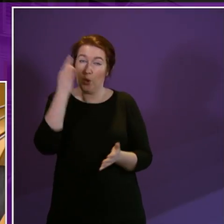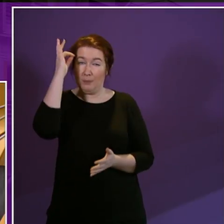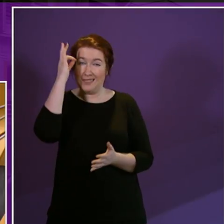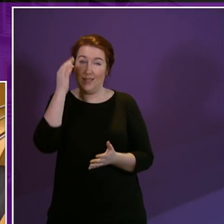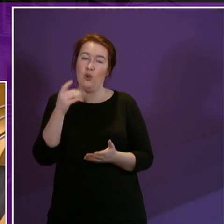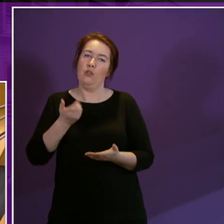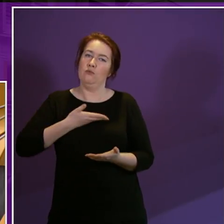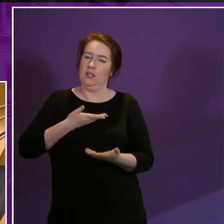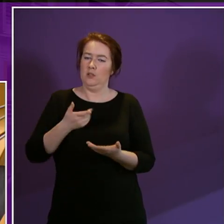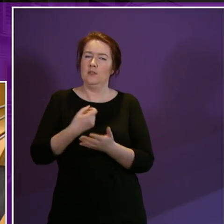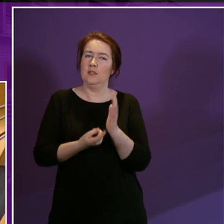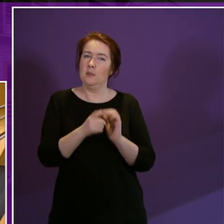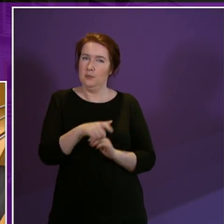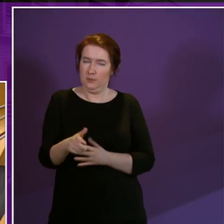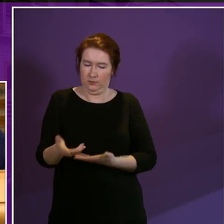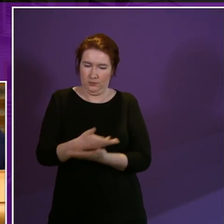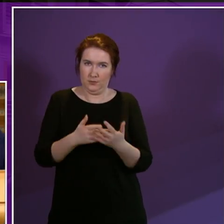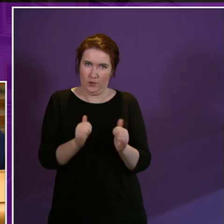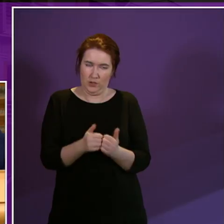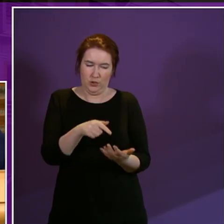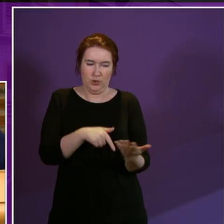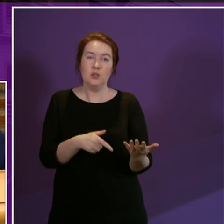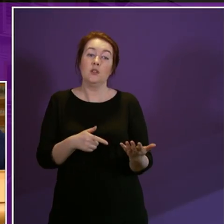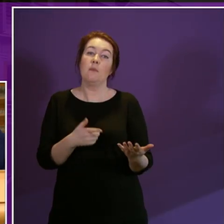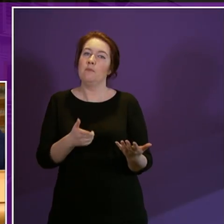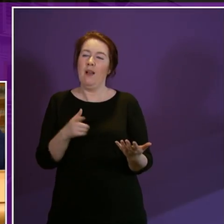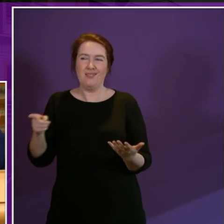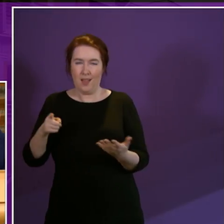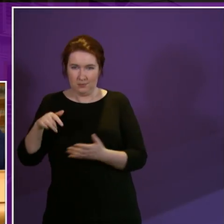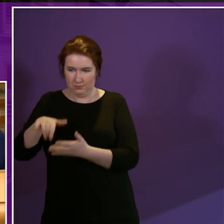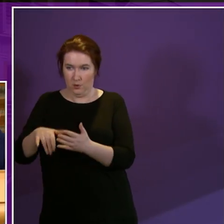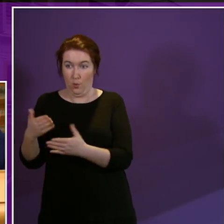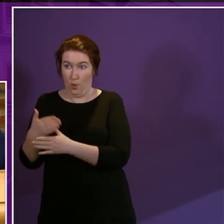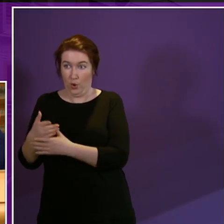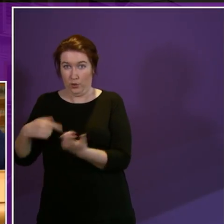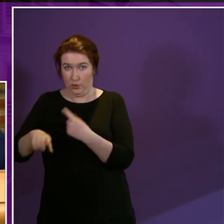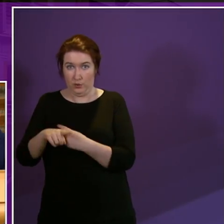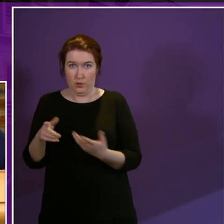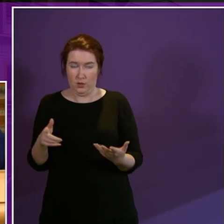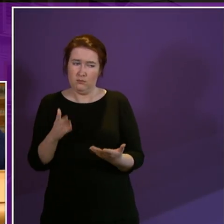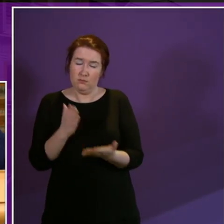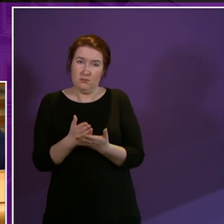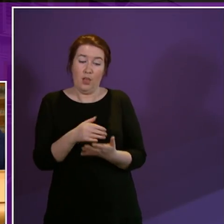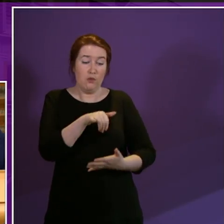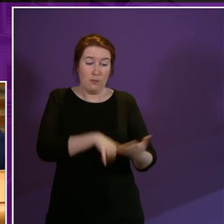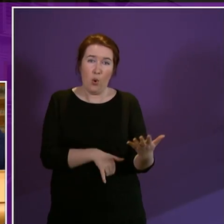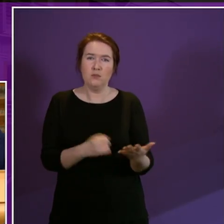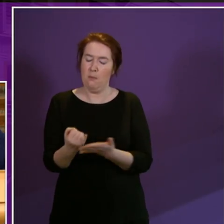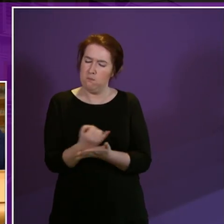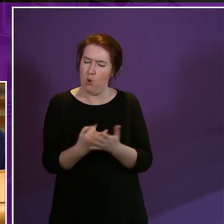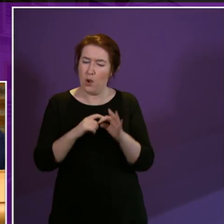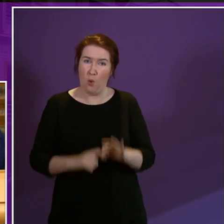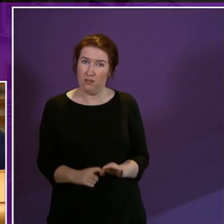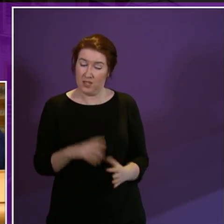Persons with Disabilities, which is referred to today in the government's motion. This is an exceptionally poor quality report,